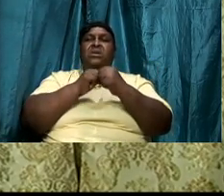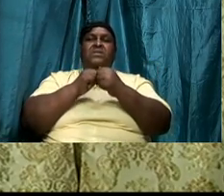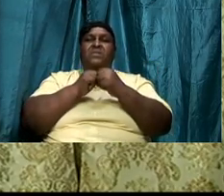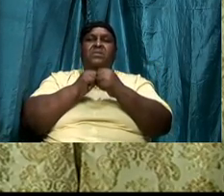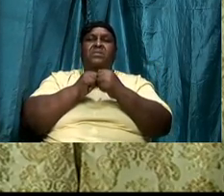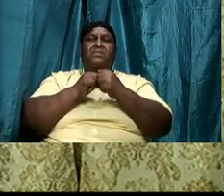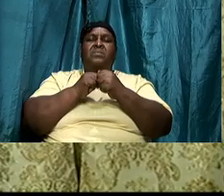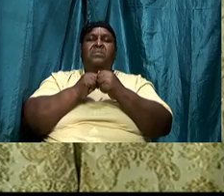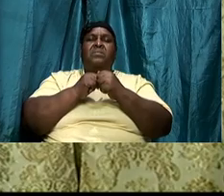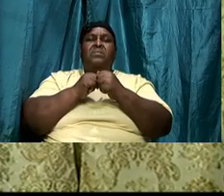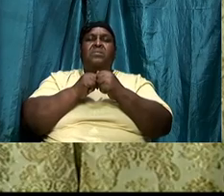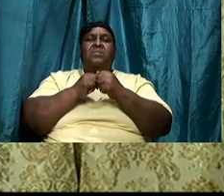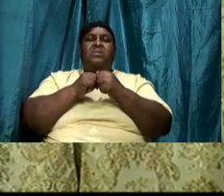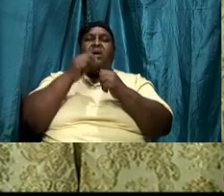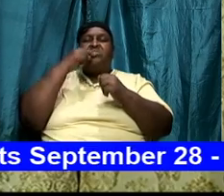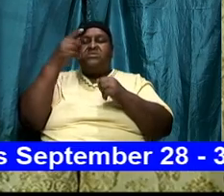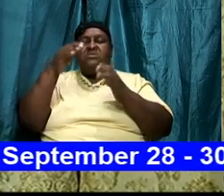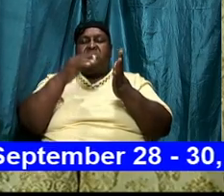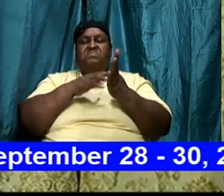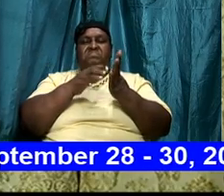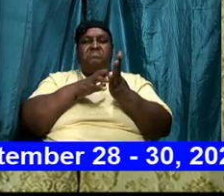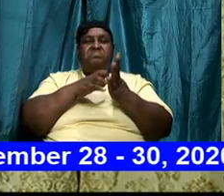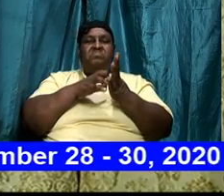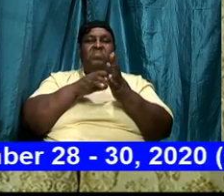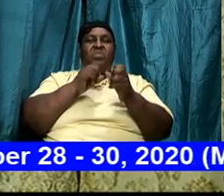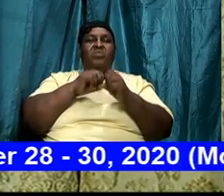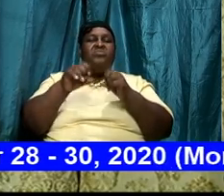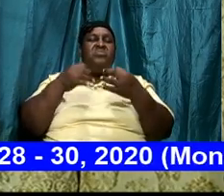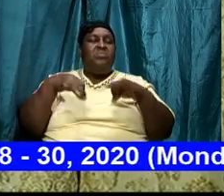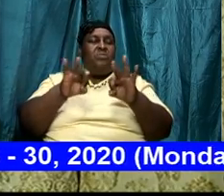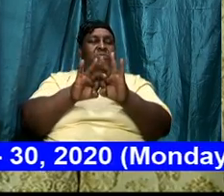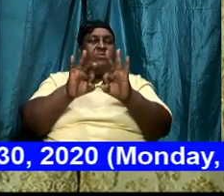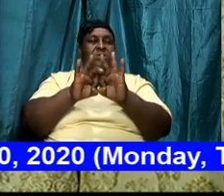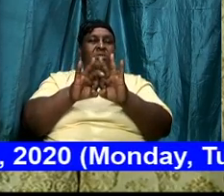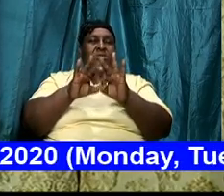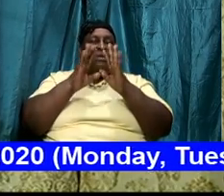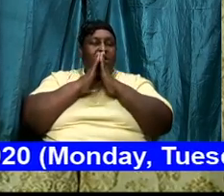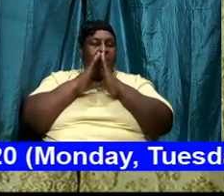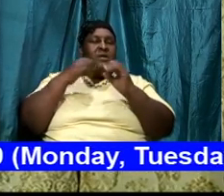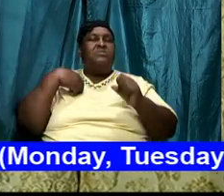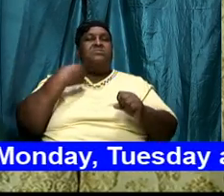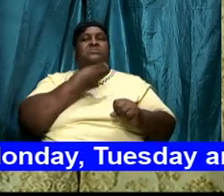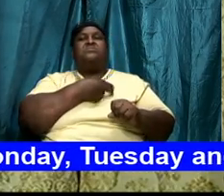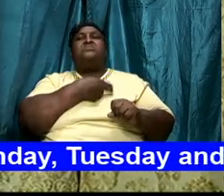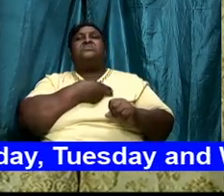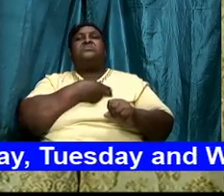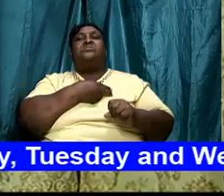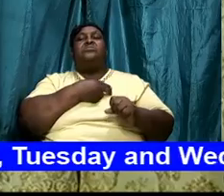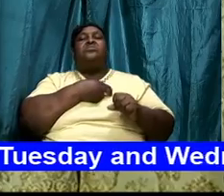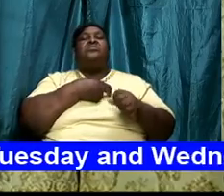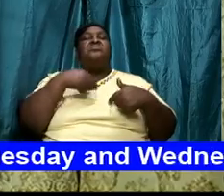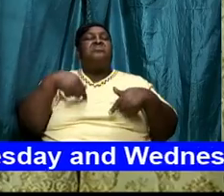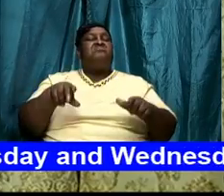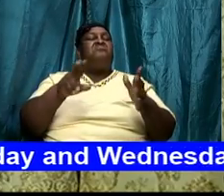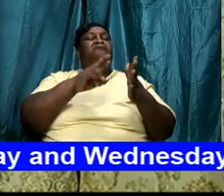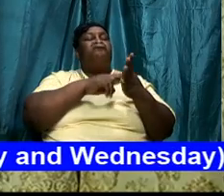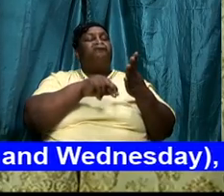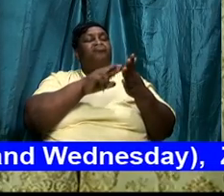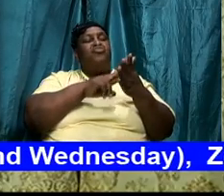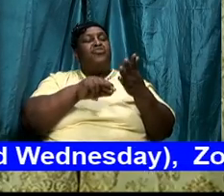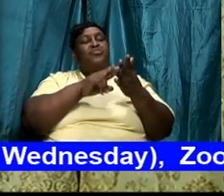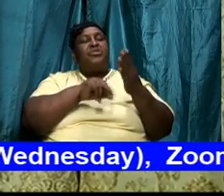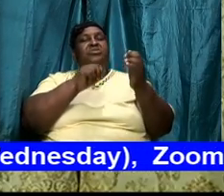said it at the beginning I'm saying it again because it is so important I ask us let us read together